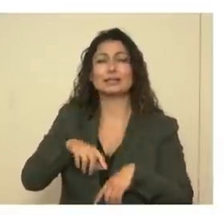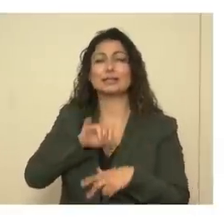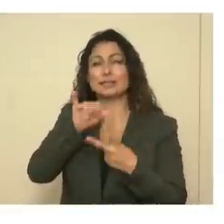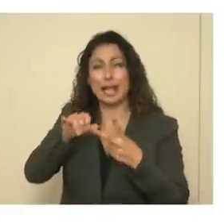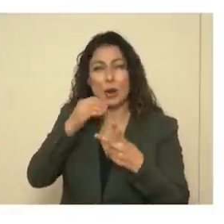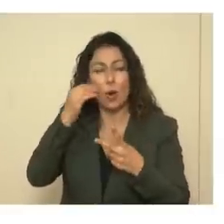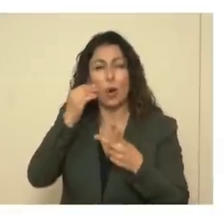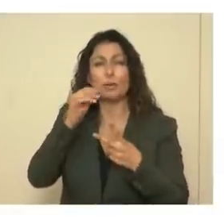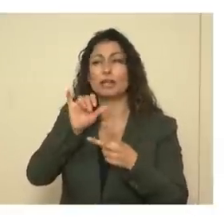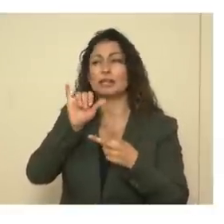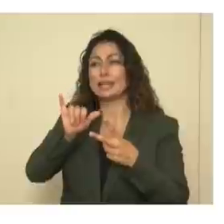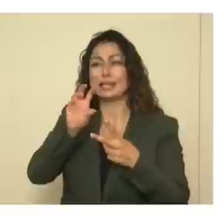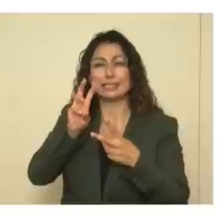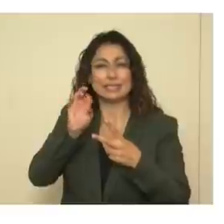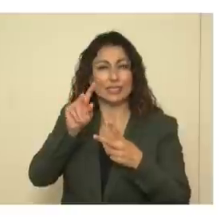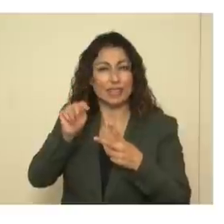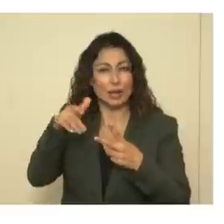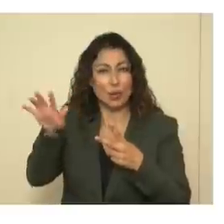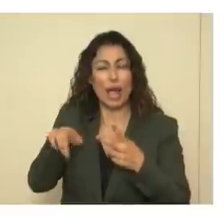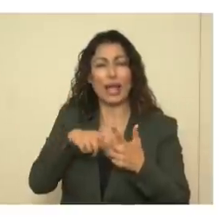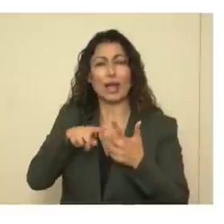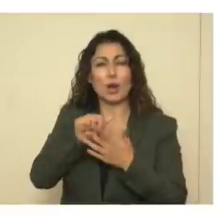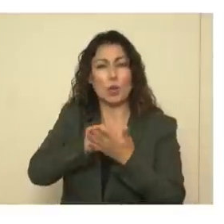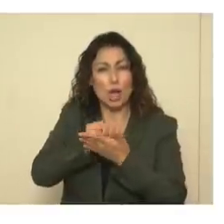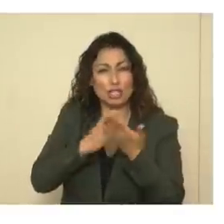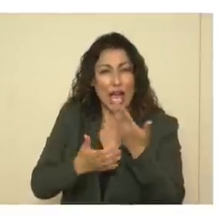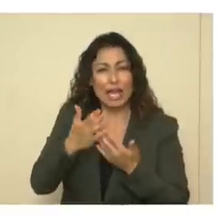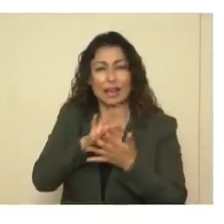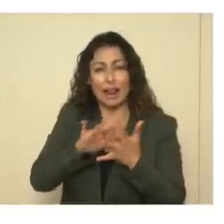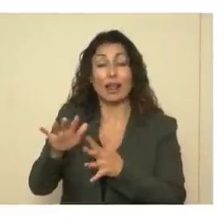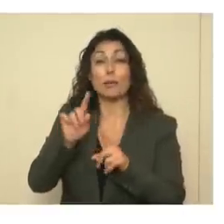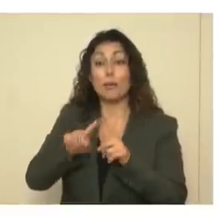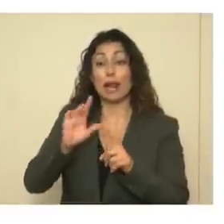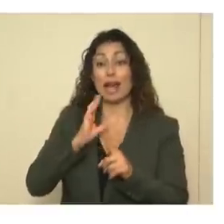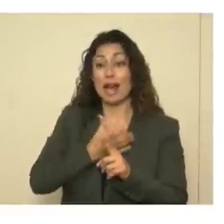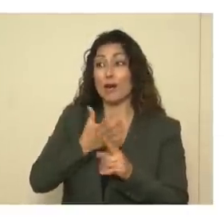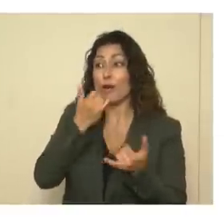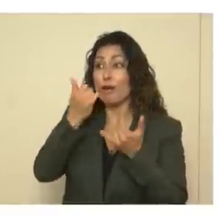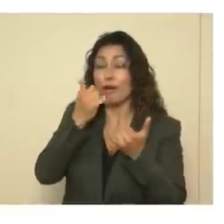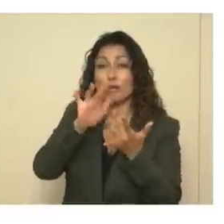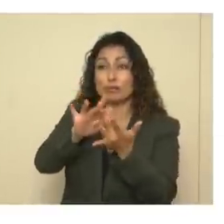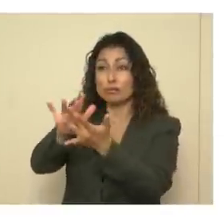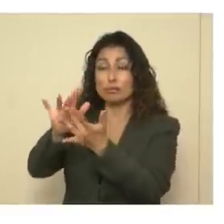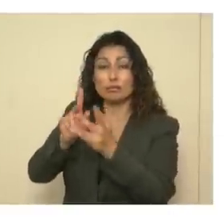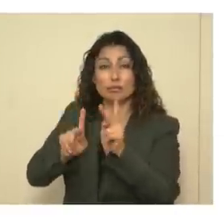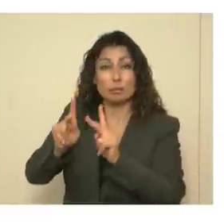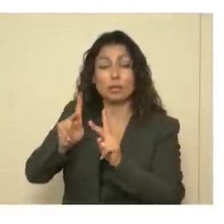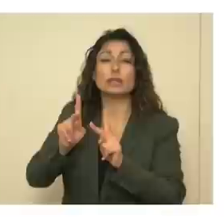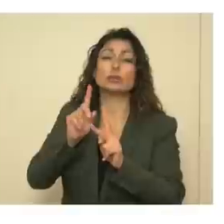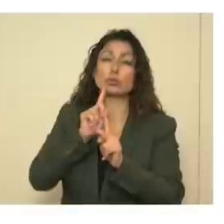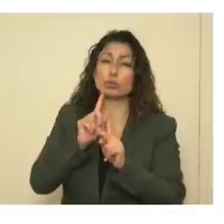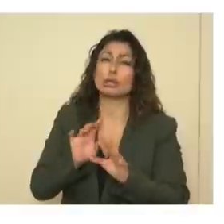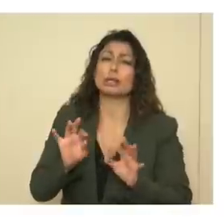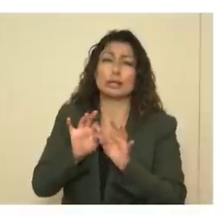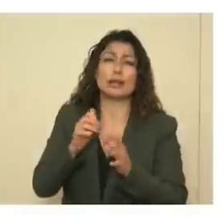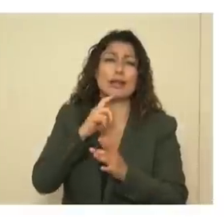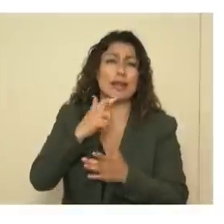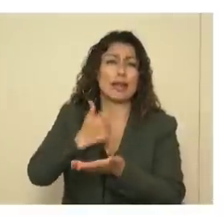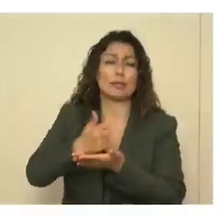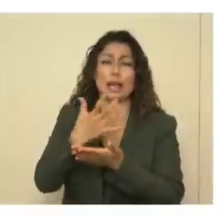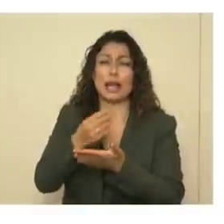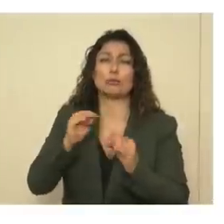from each other, washing their hands, was the contact tracing is really working, and we are finding and isolating people and preventing spread.